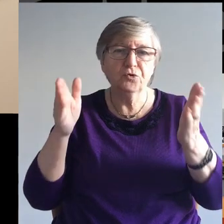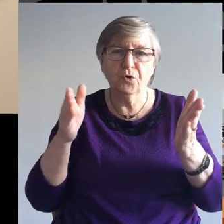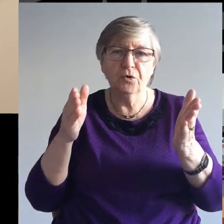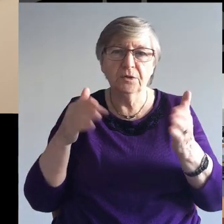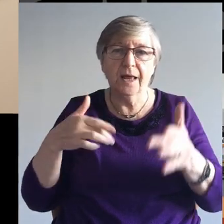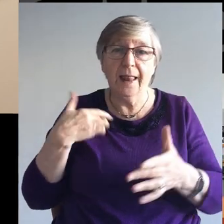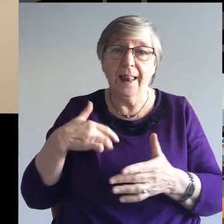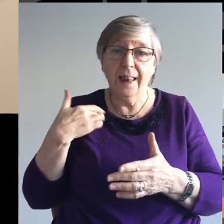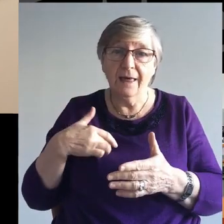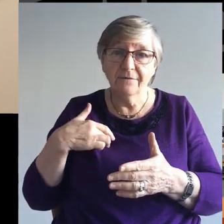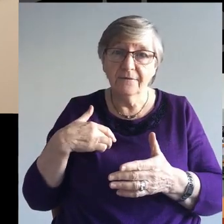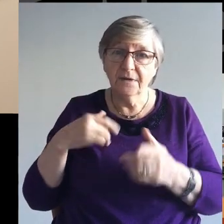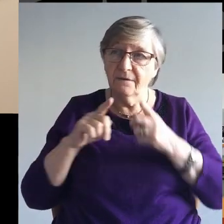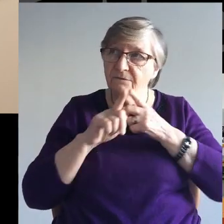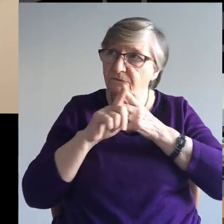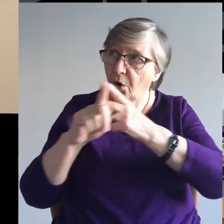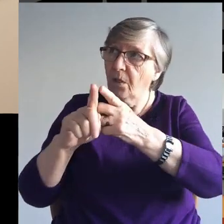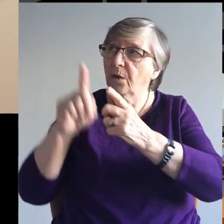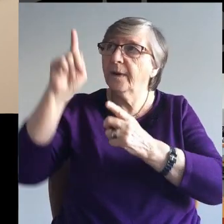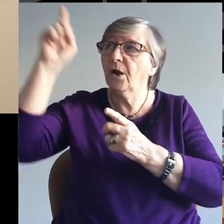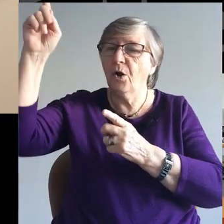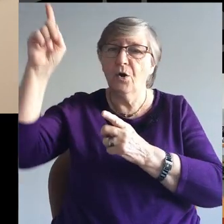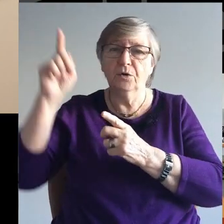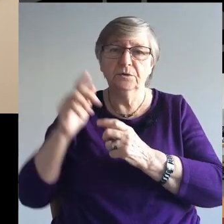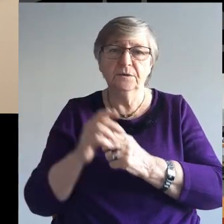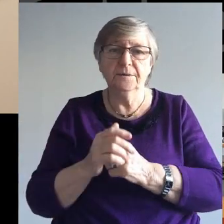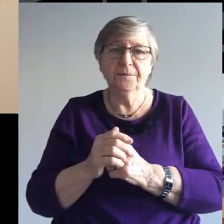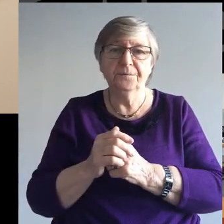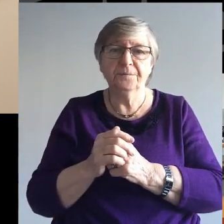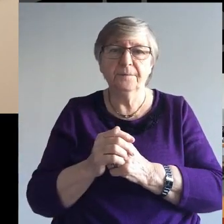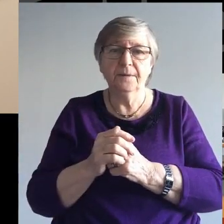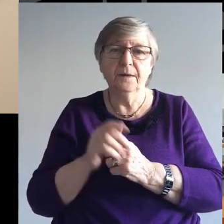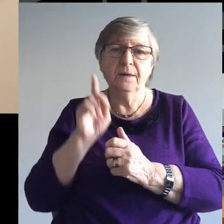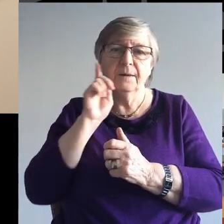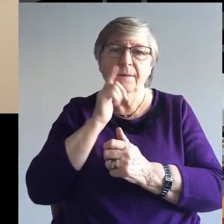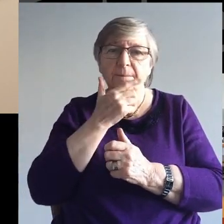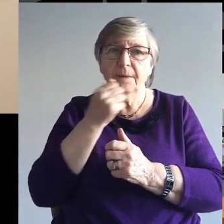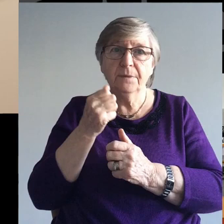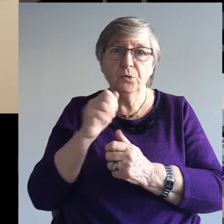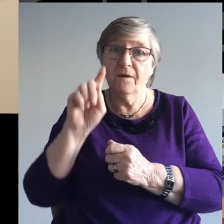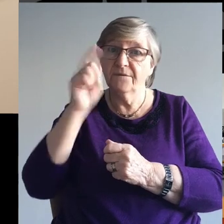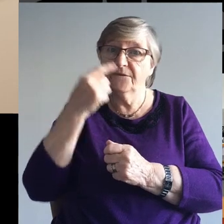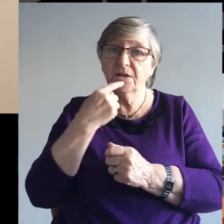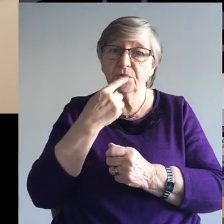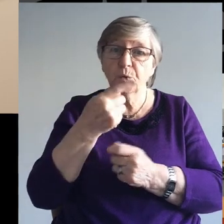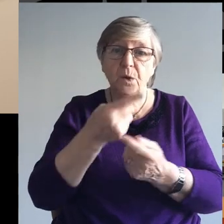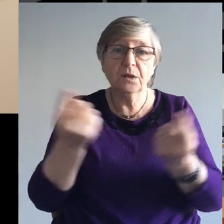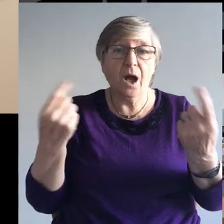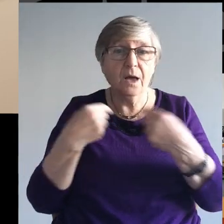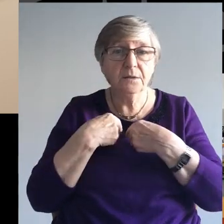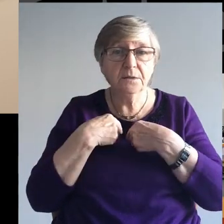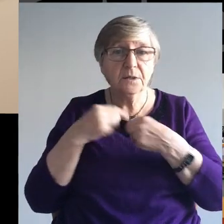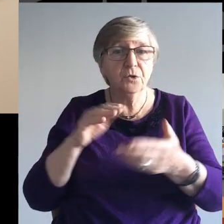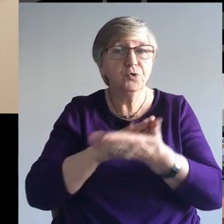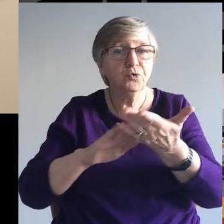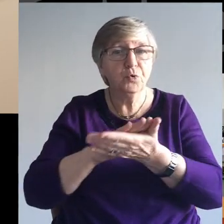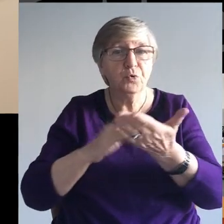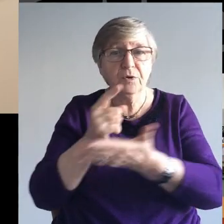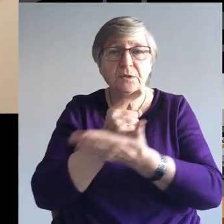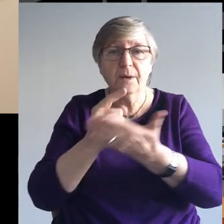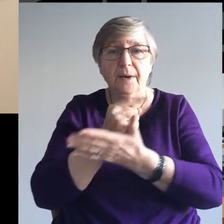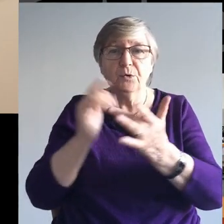lived godly lives, saints who first told us the stories of Jesus